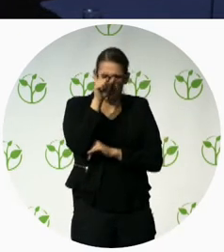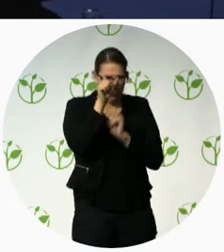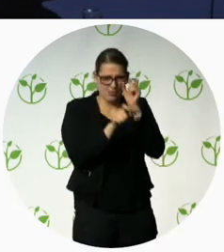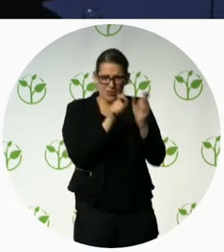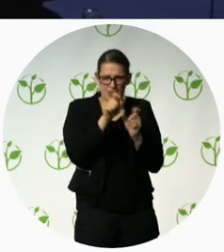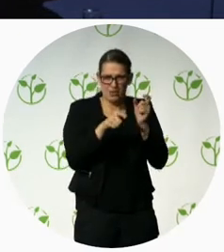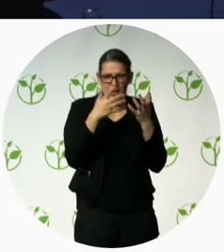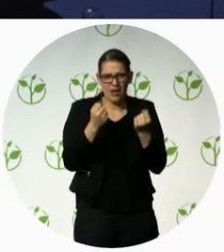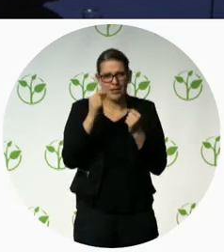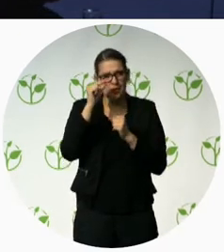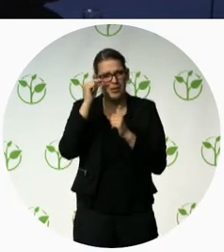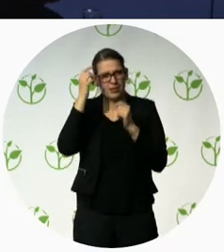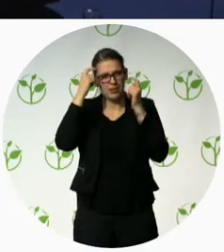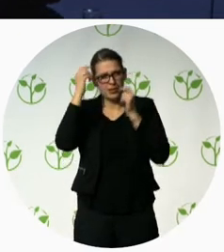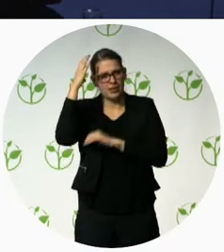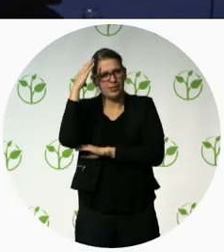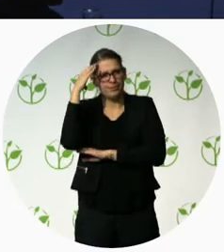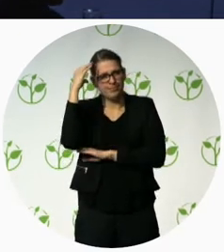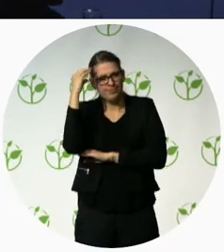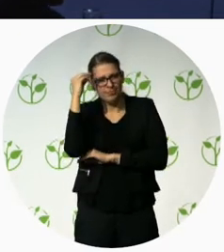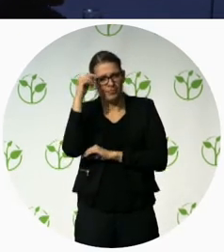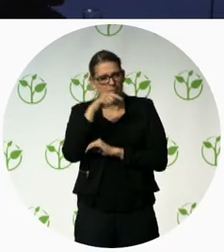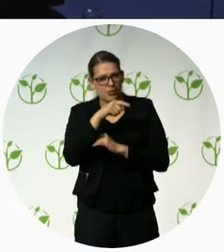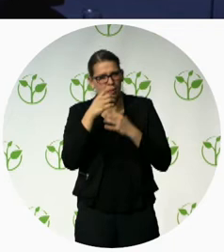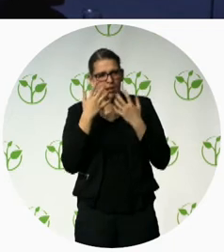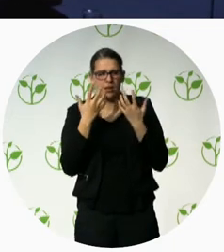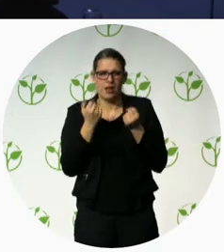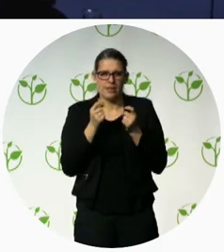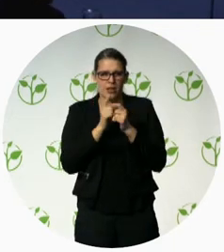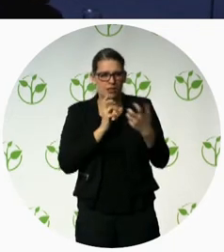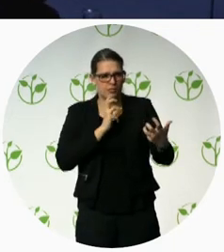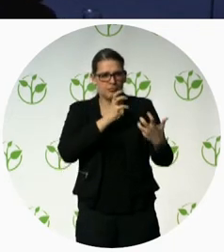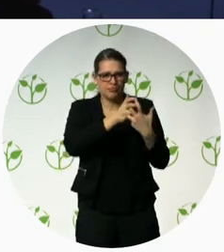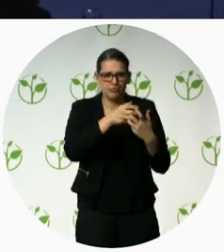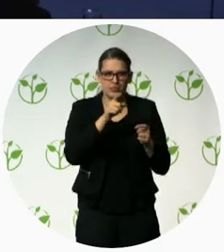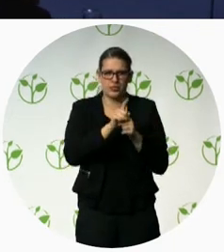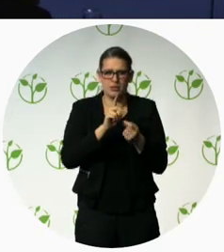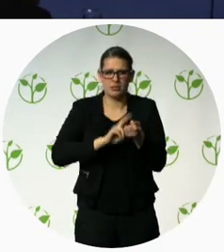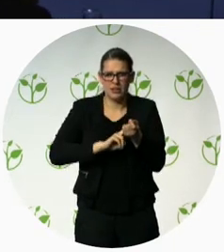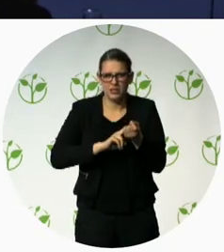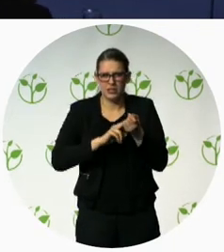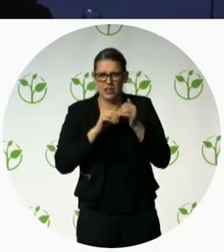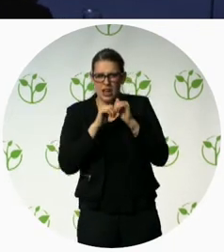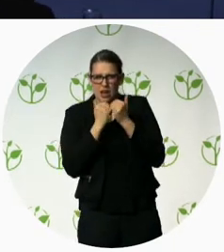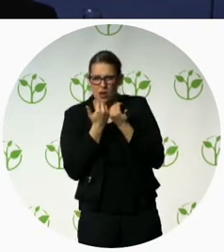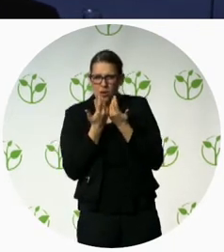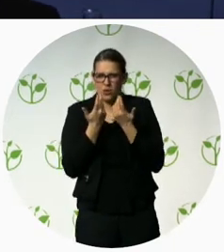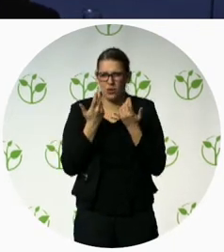services as your presentation is very much wonderful and it has